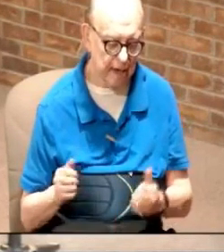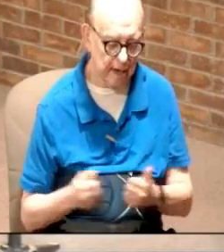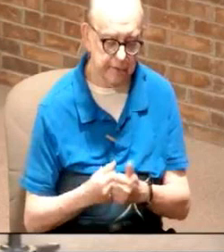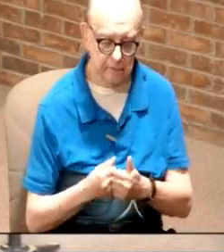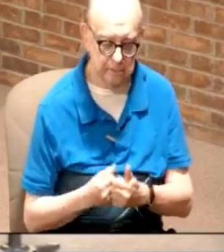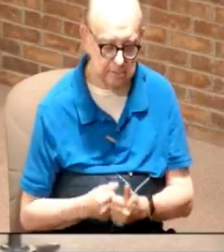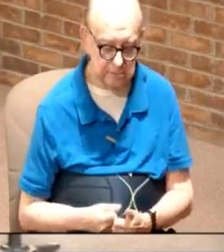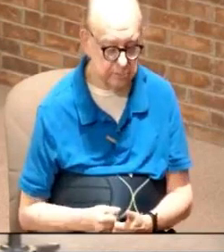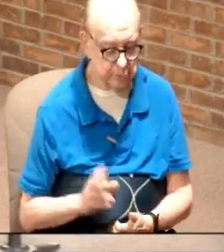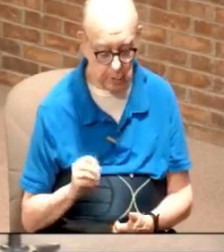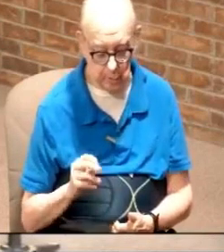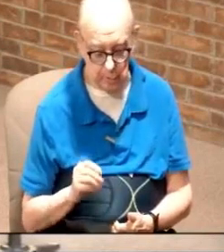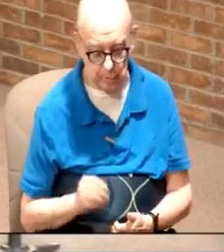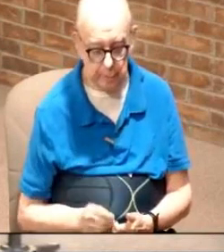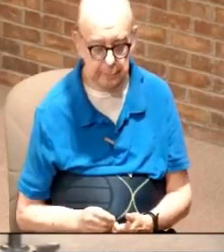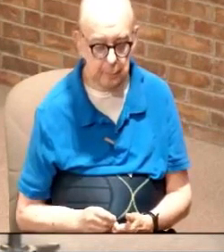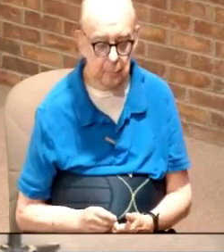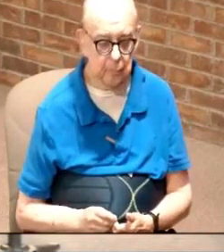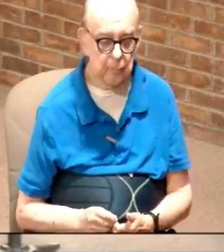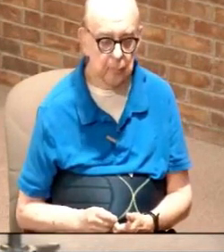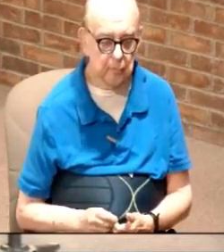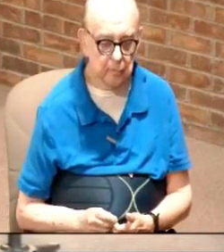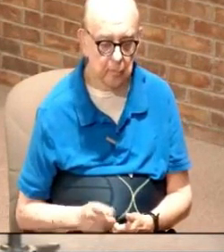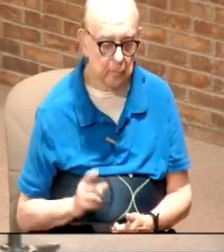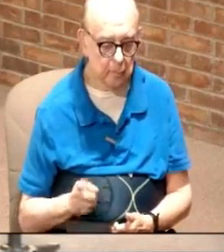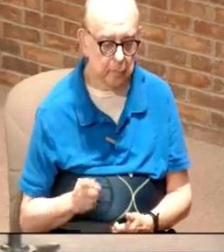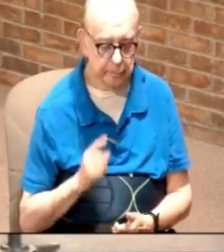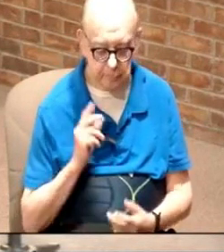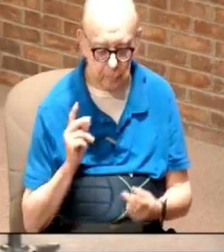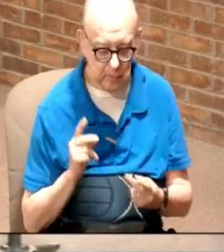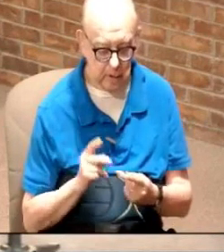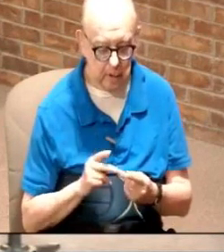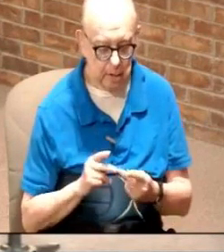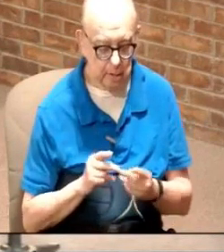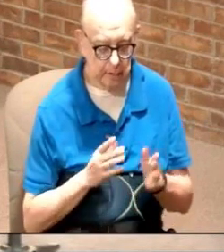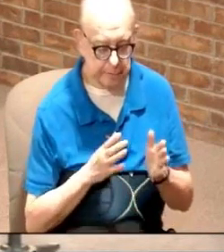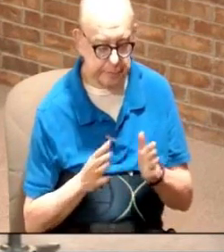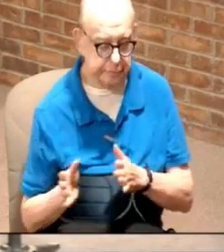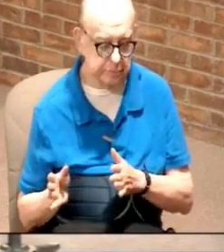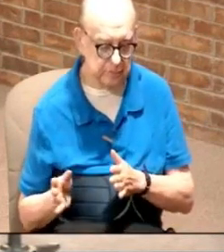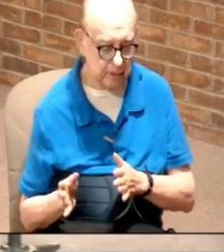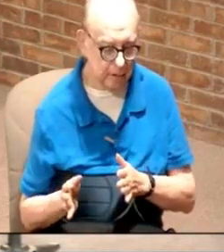not at all you are perfectly planned